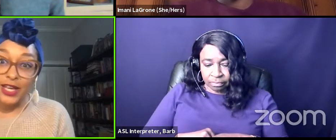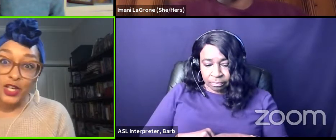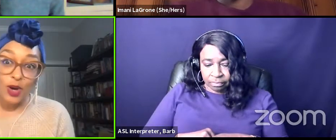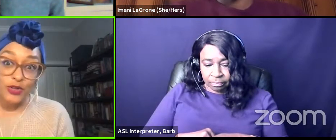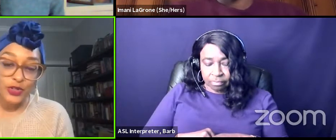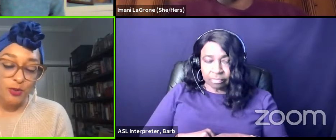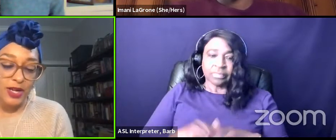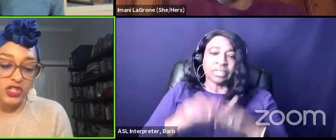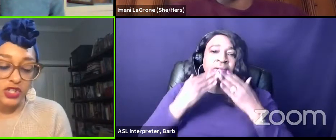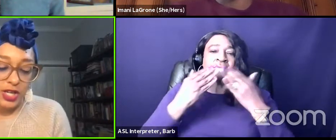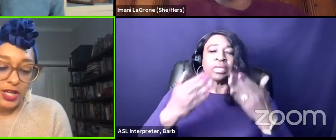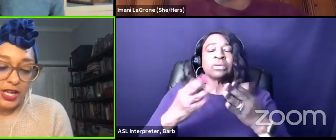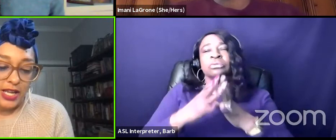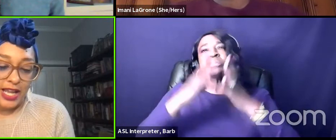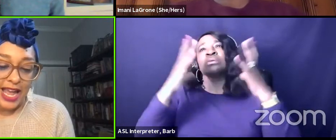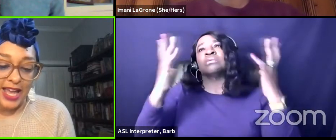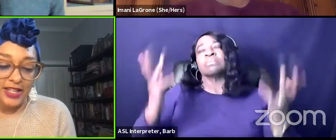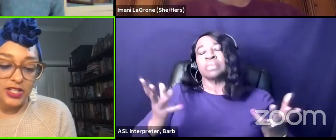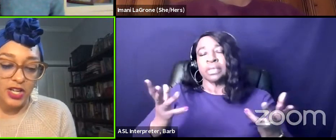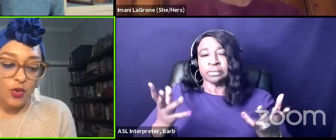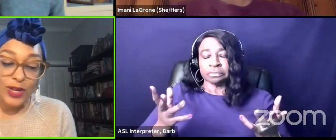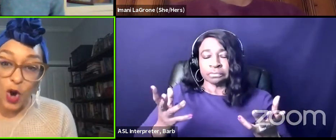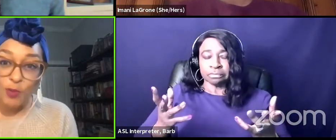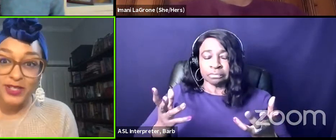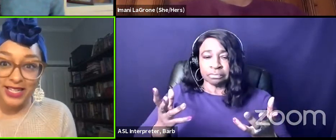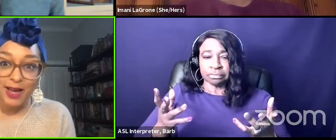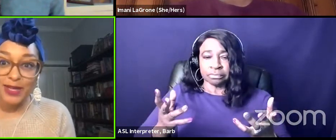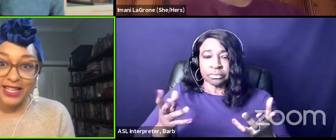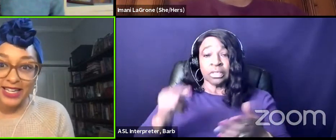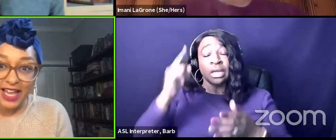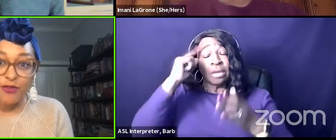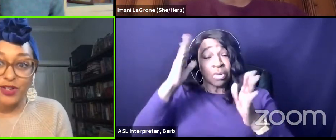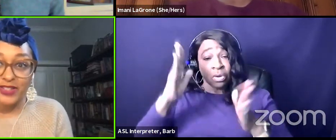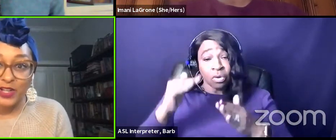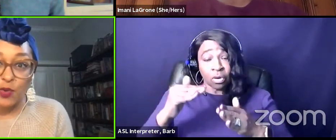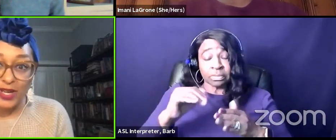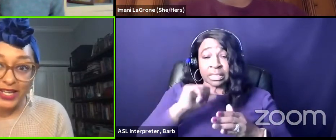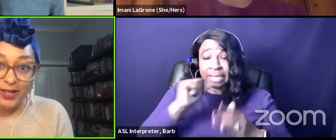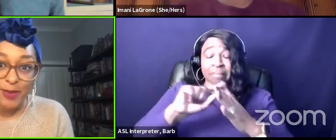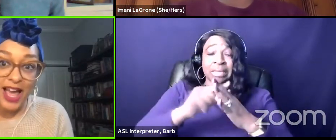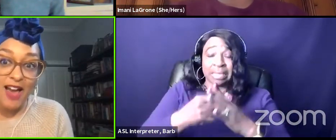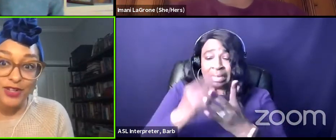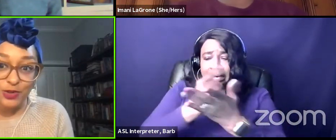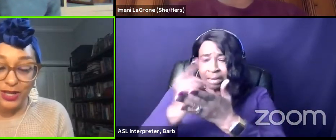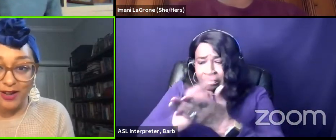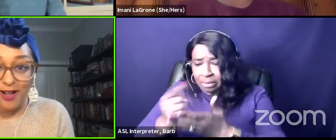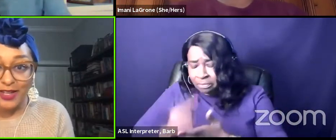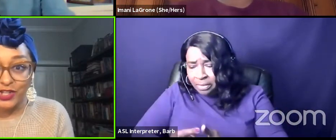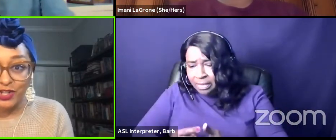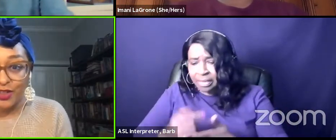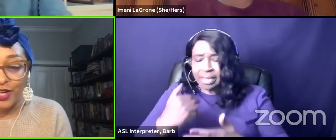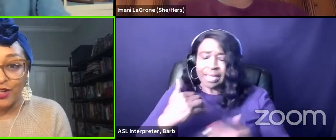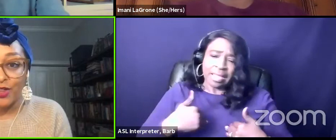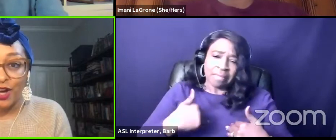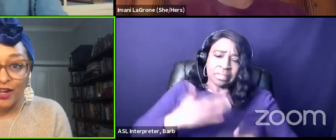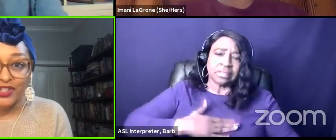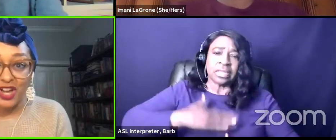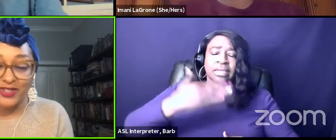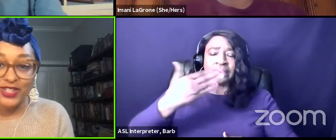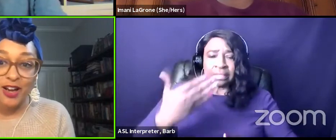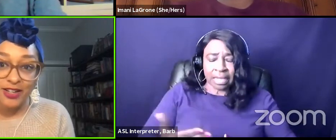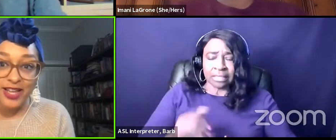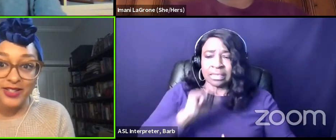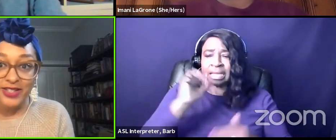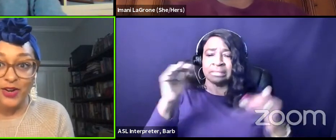thank you all so much and we hope to not begin every single week by having to acknowledge the the